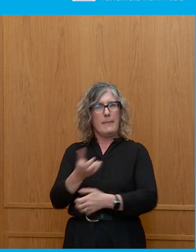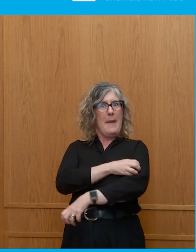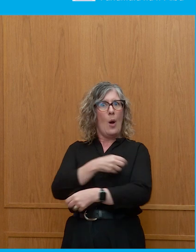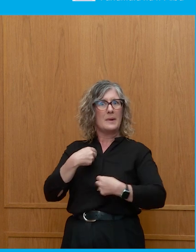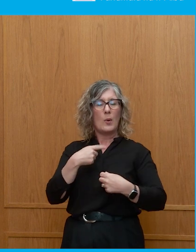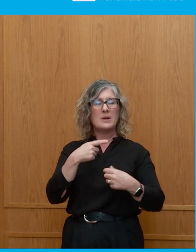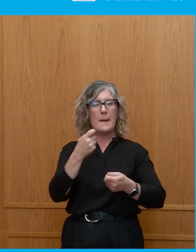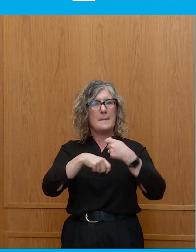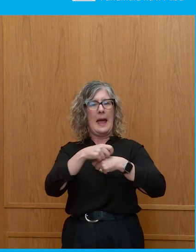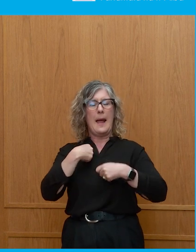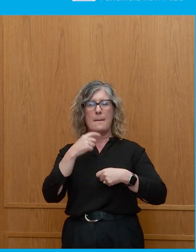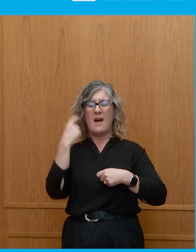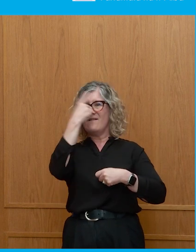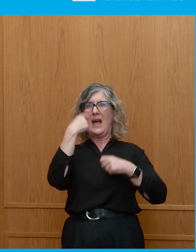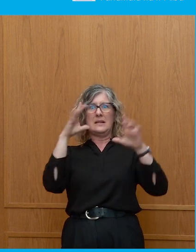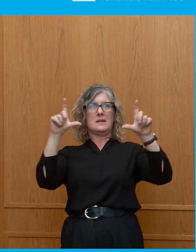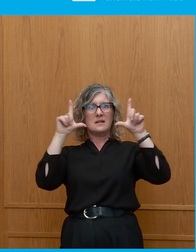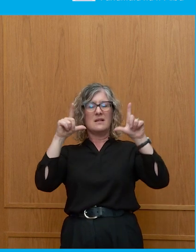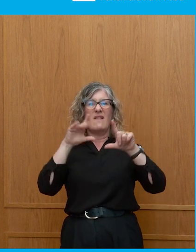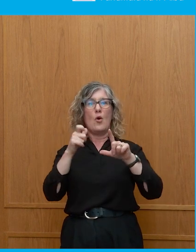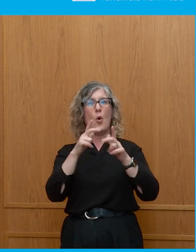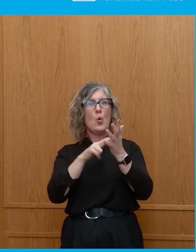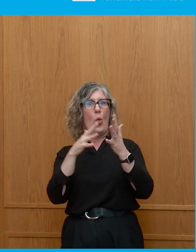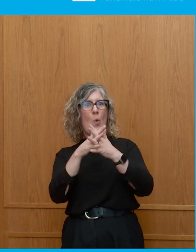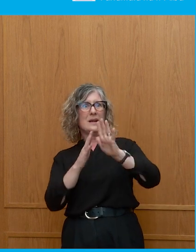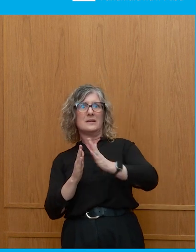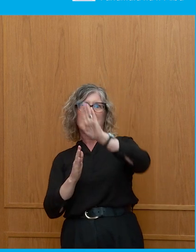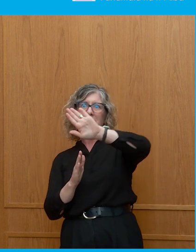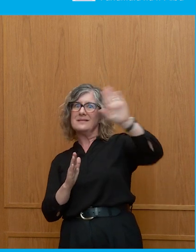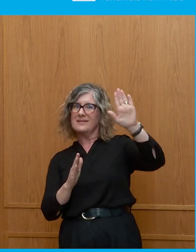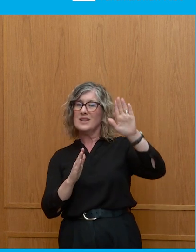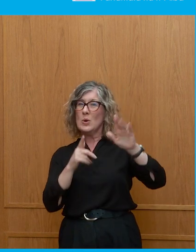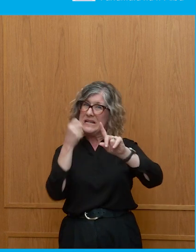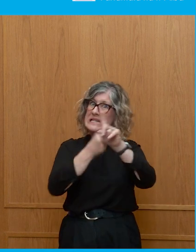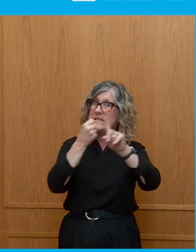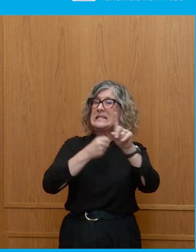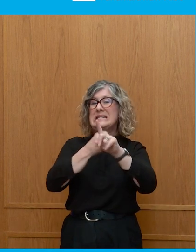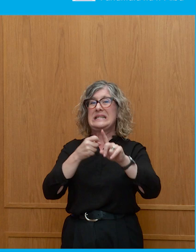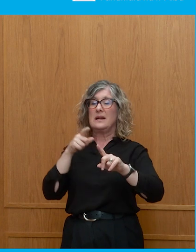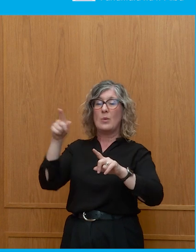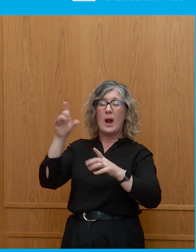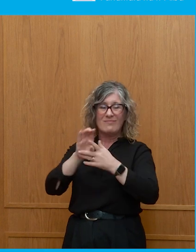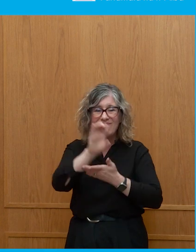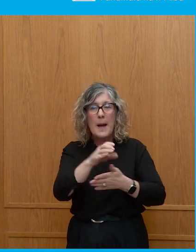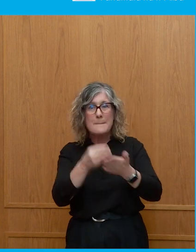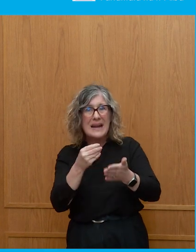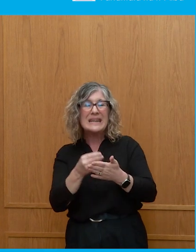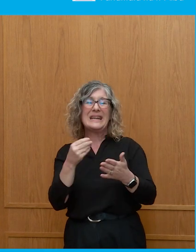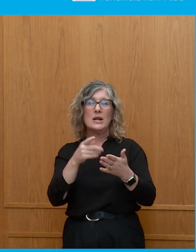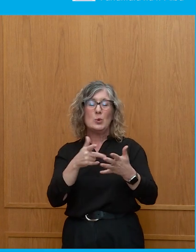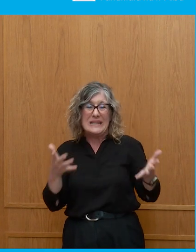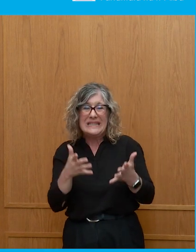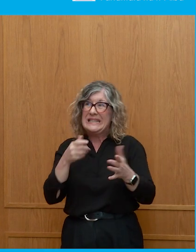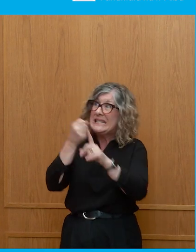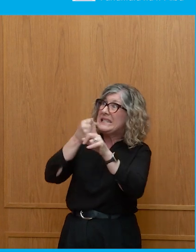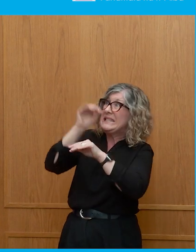North West and his region. And he was battling for all the money when they were distributing the funds to keep businesses afloat and all that, and fighting for a bit more cash